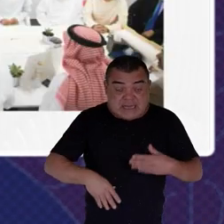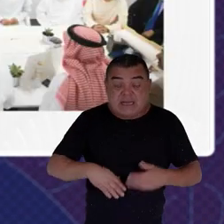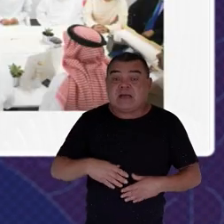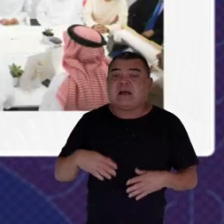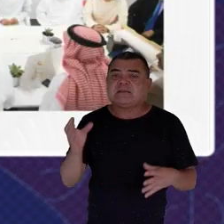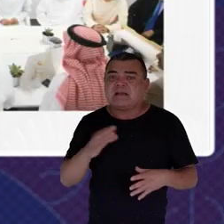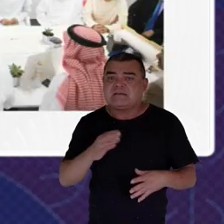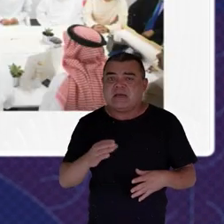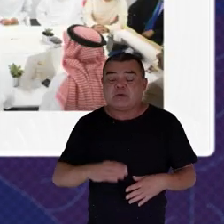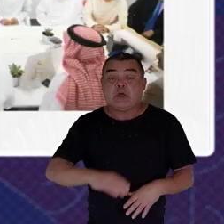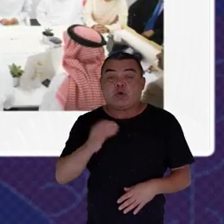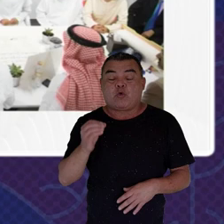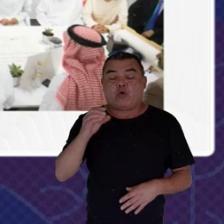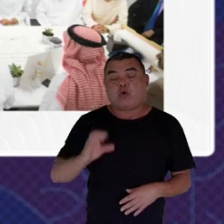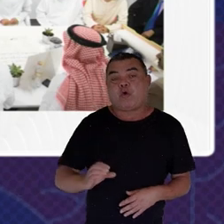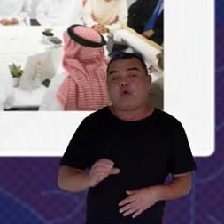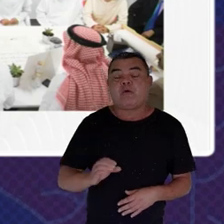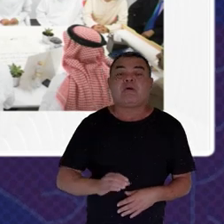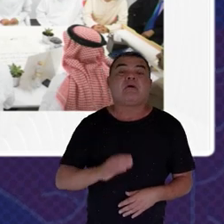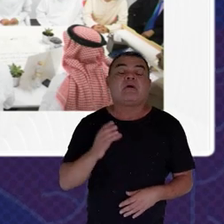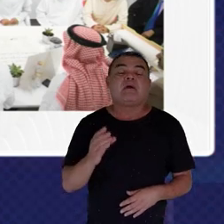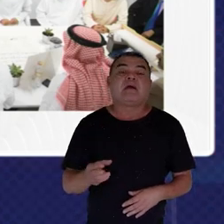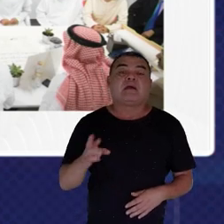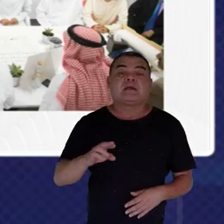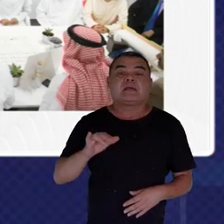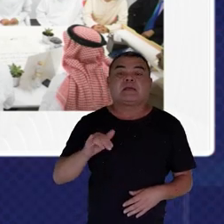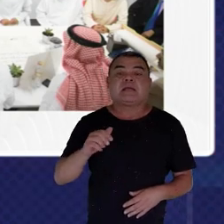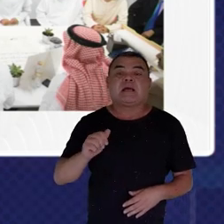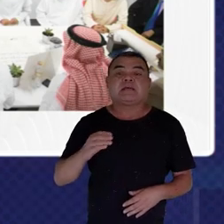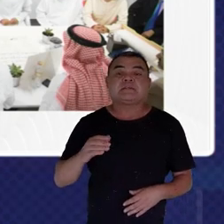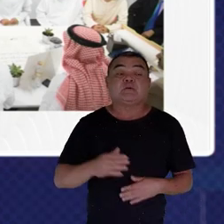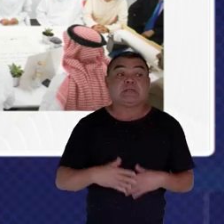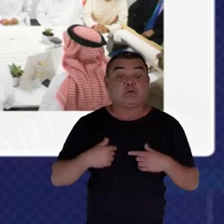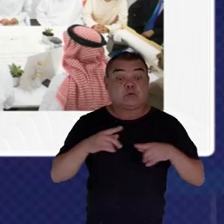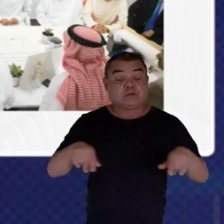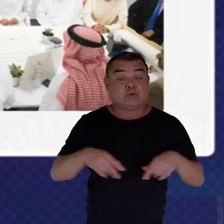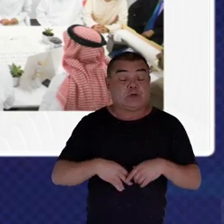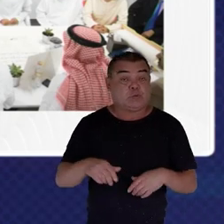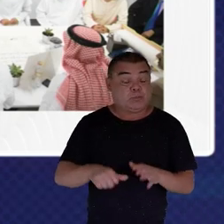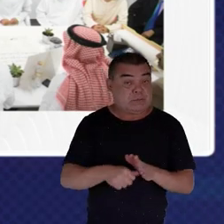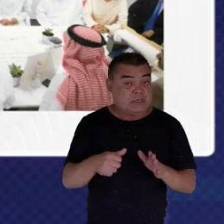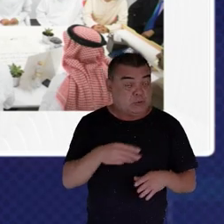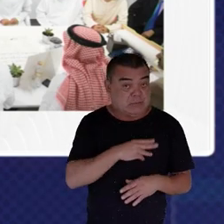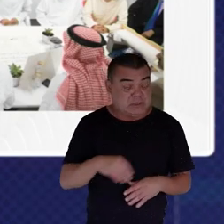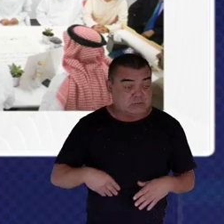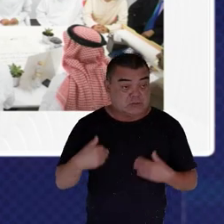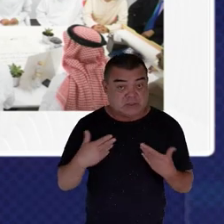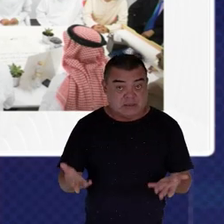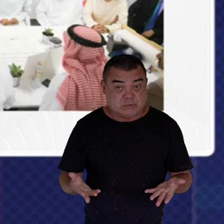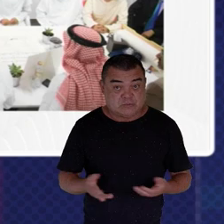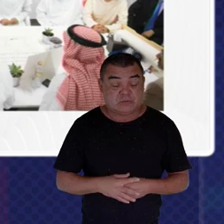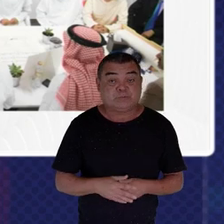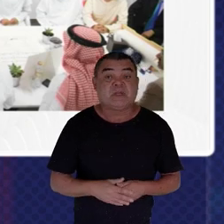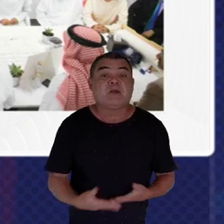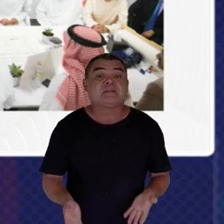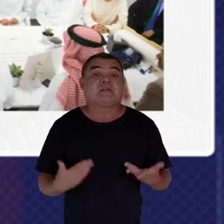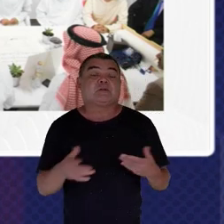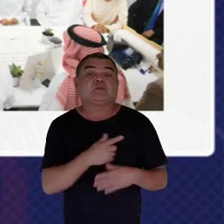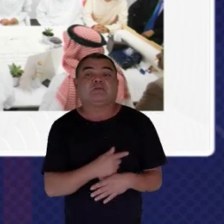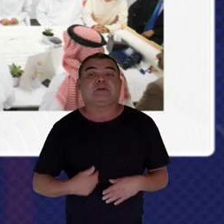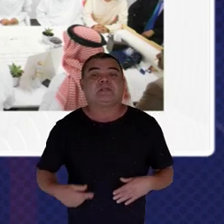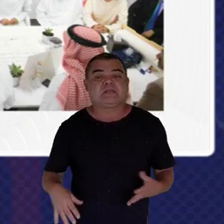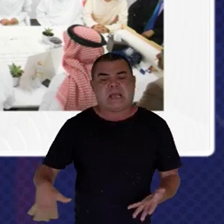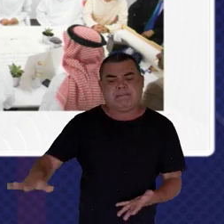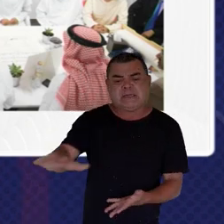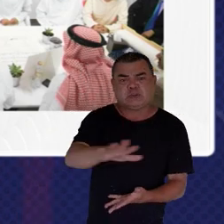So at the Prime Minister's office We have something called the Government Accelerators And it embraces all elements of innovation Packaged